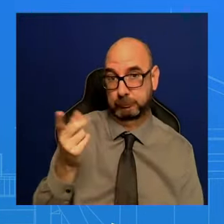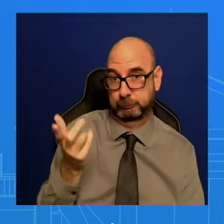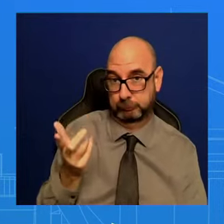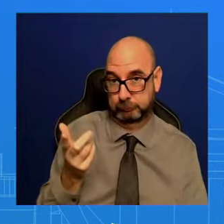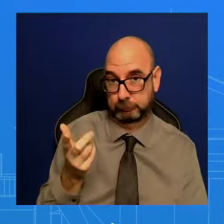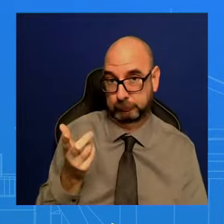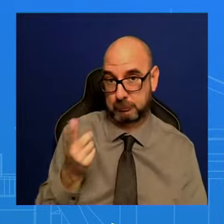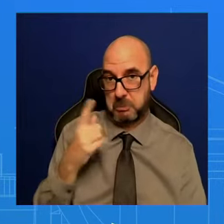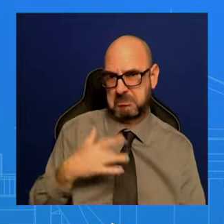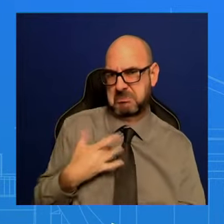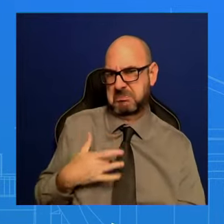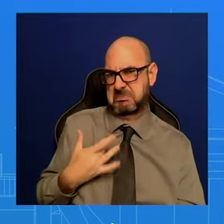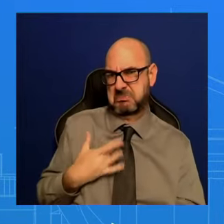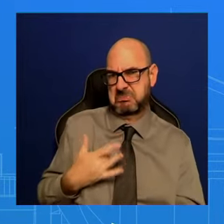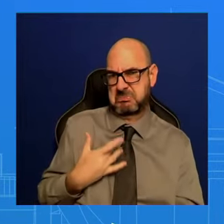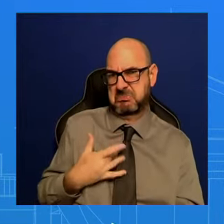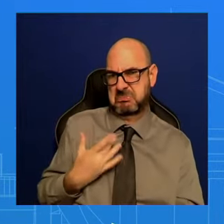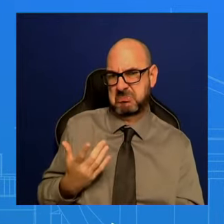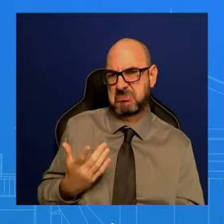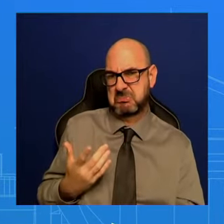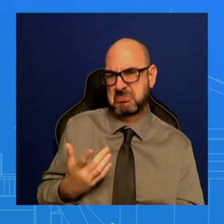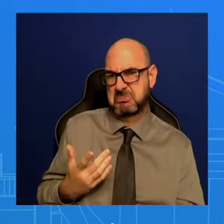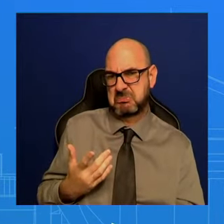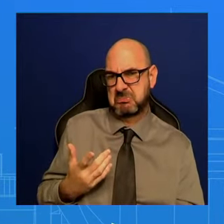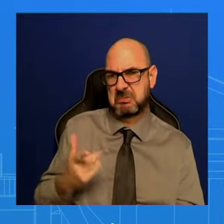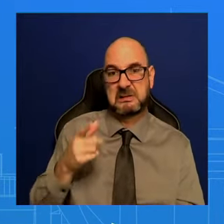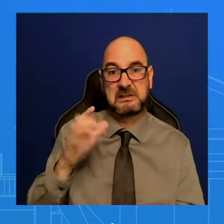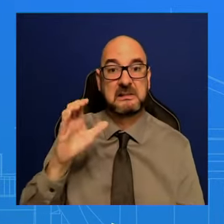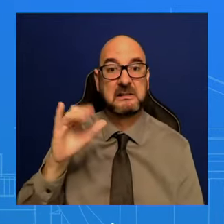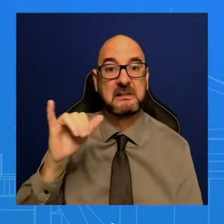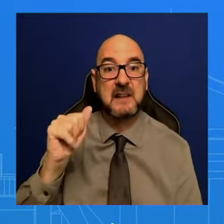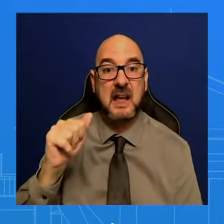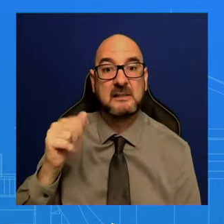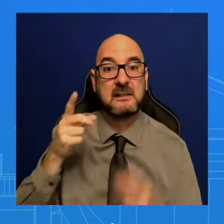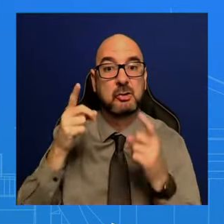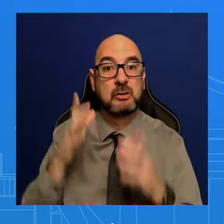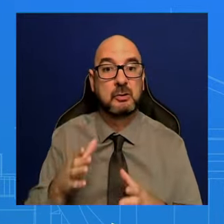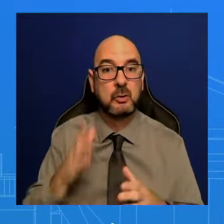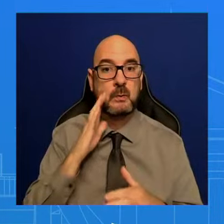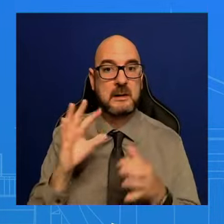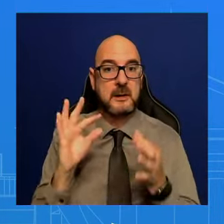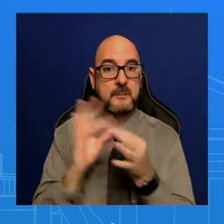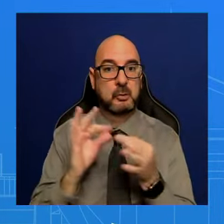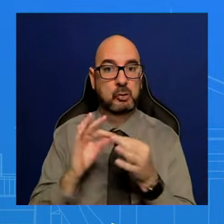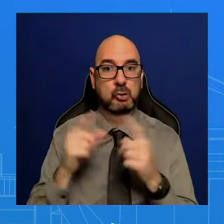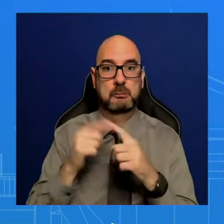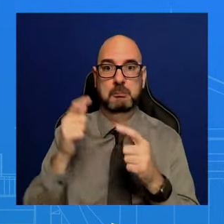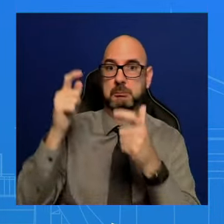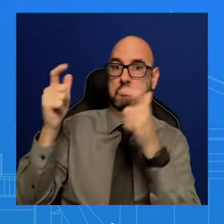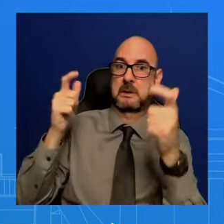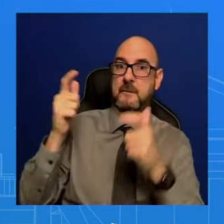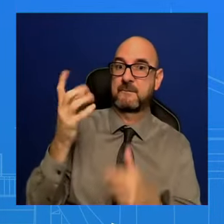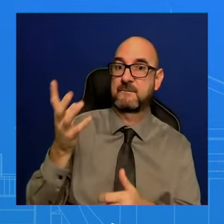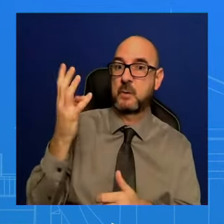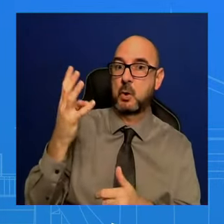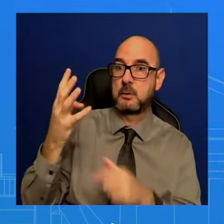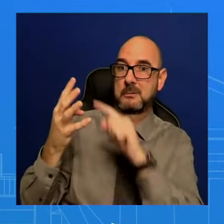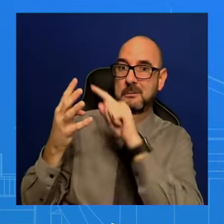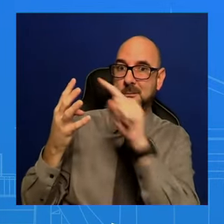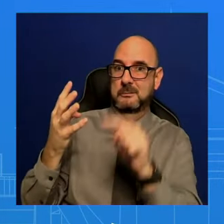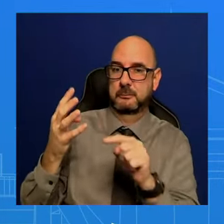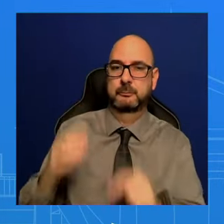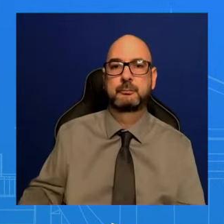CIA director shared with the Big Four—is that we see that Ukraine is losing ground in the